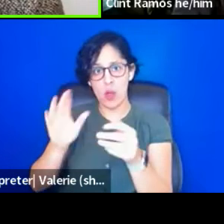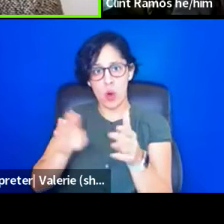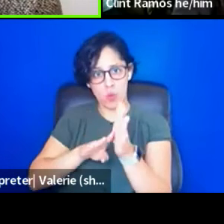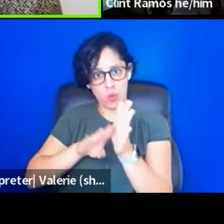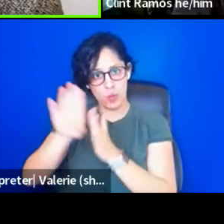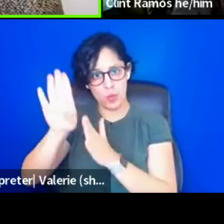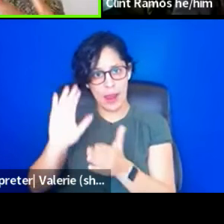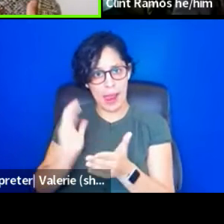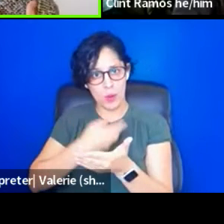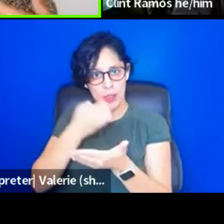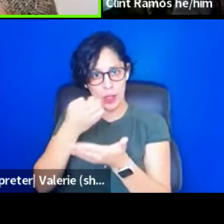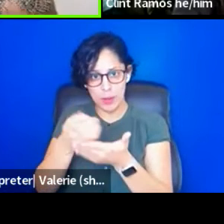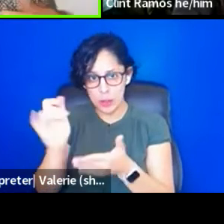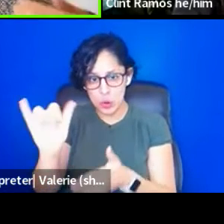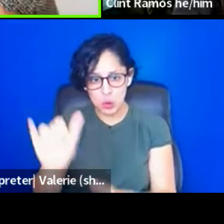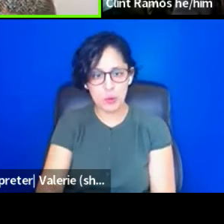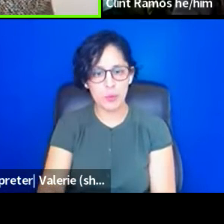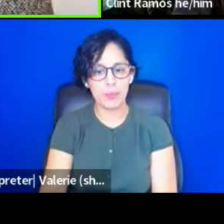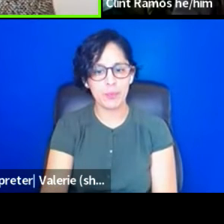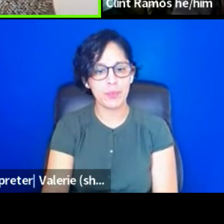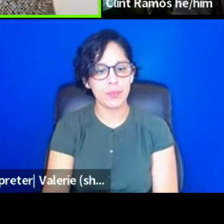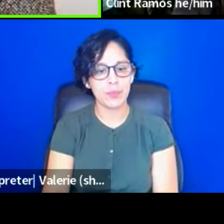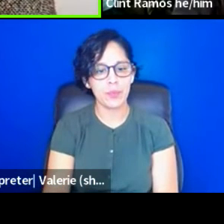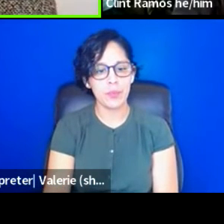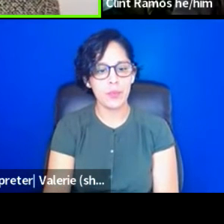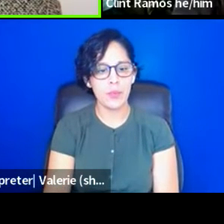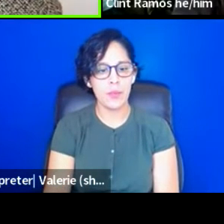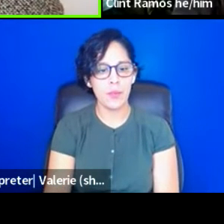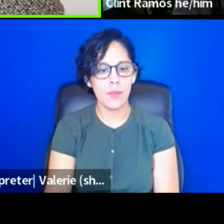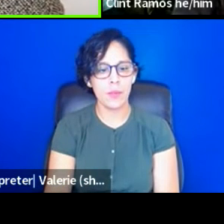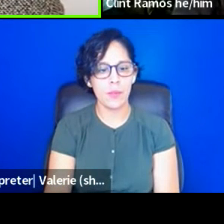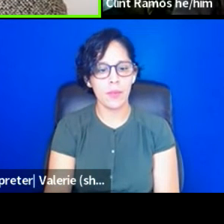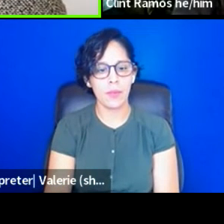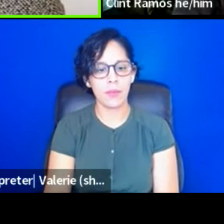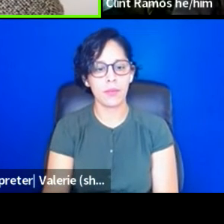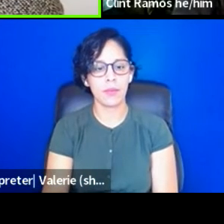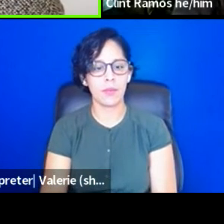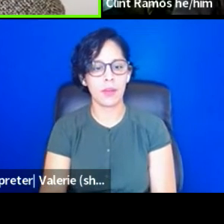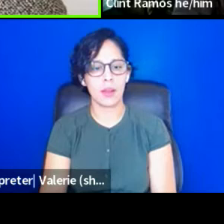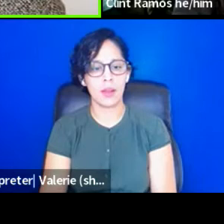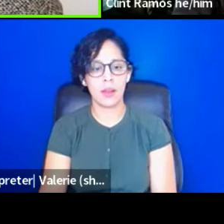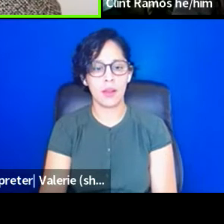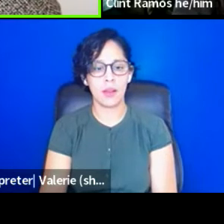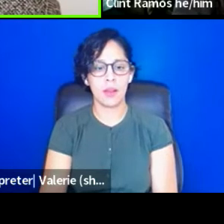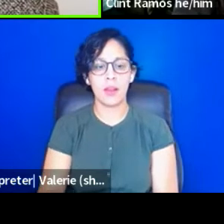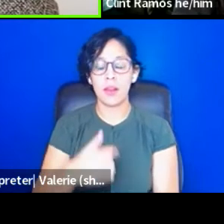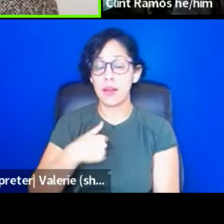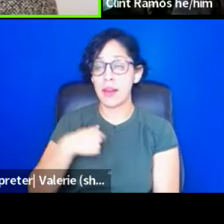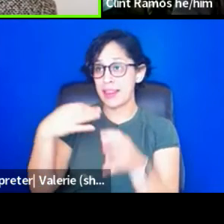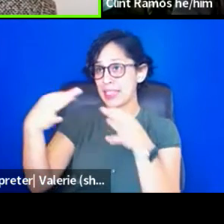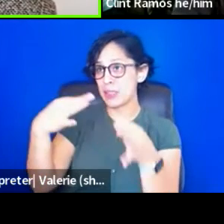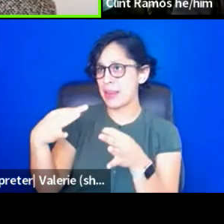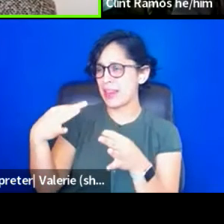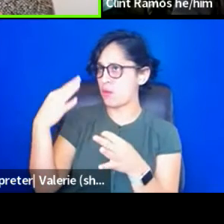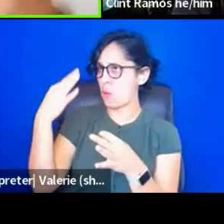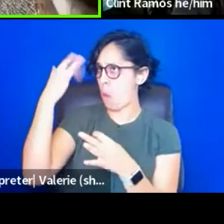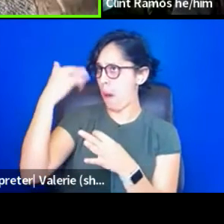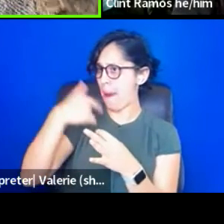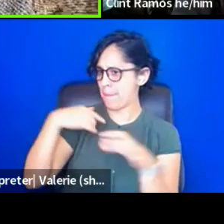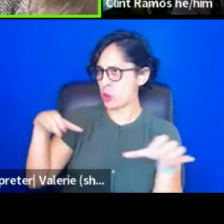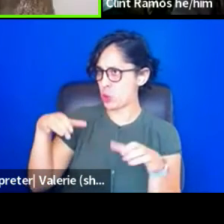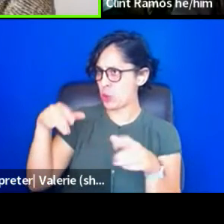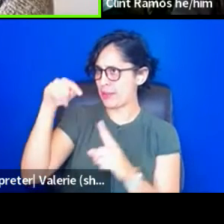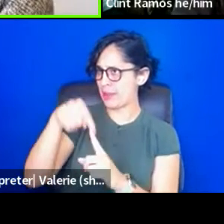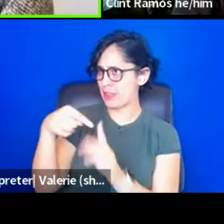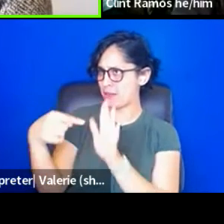you know, I always say this is why I'm doing it, but I know not everyone is built that way. So if you want to make the case in this financial